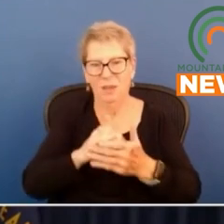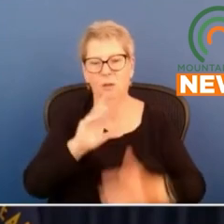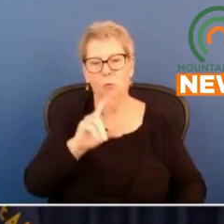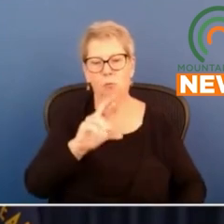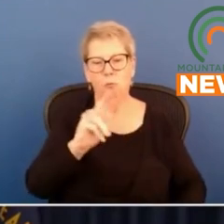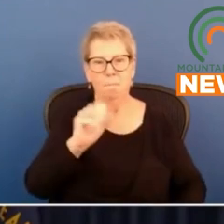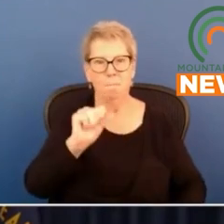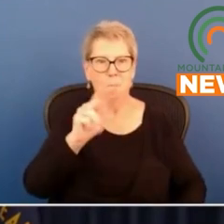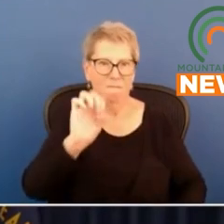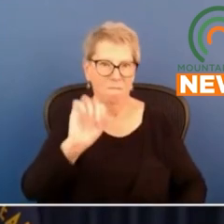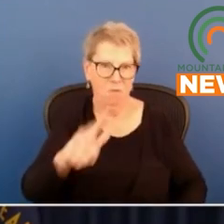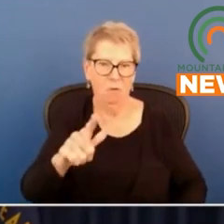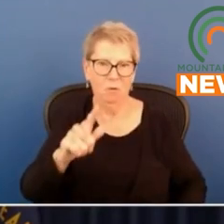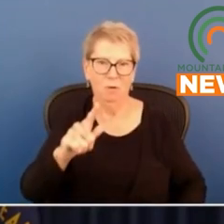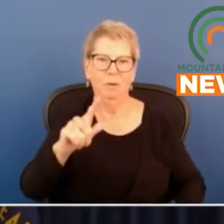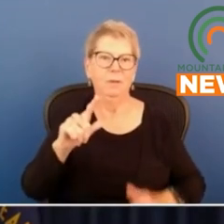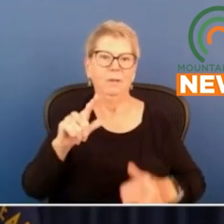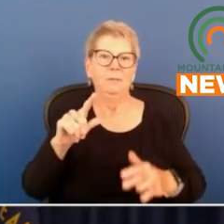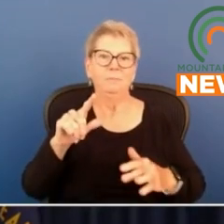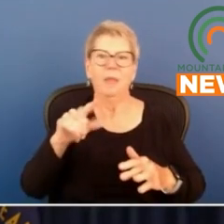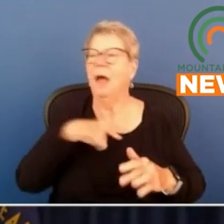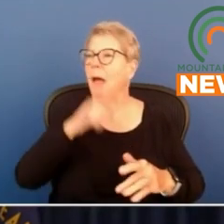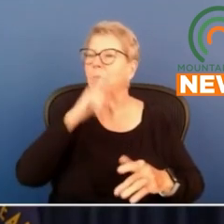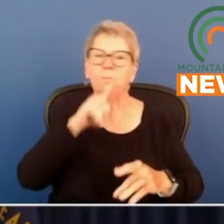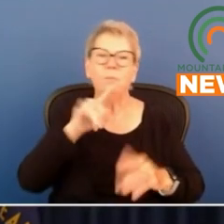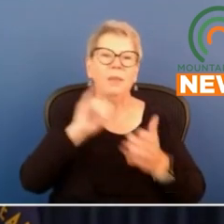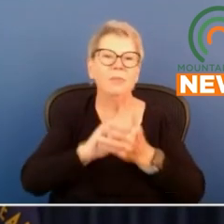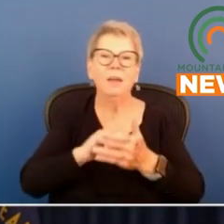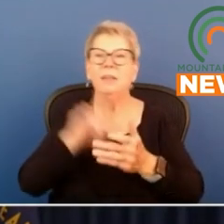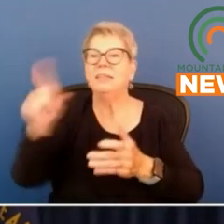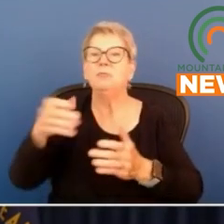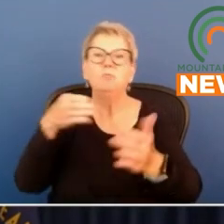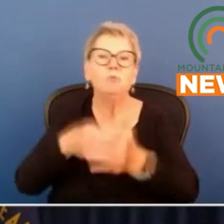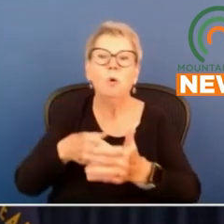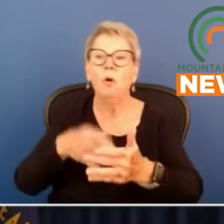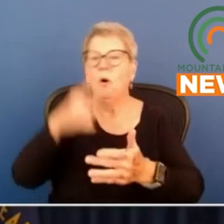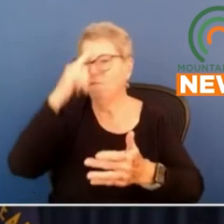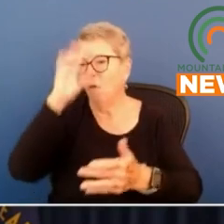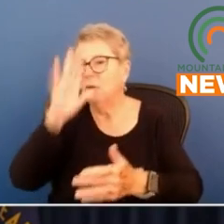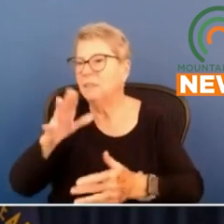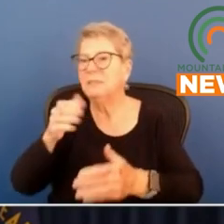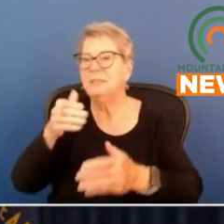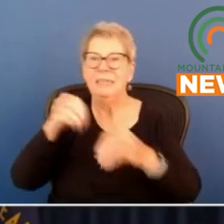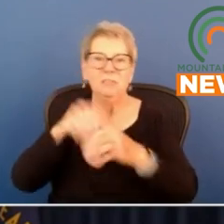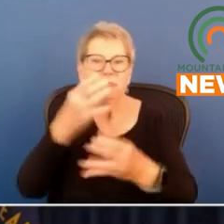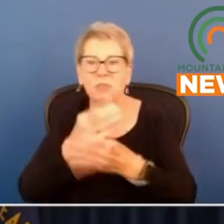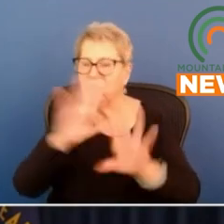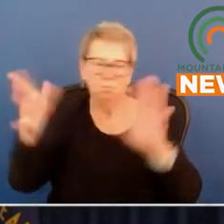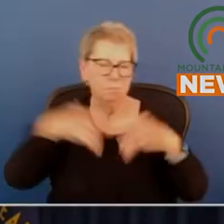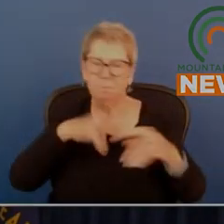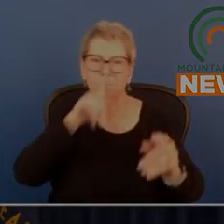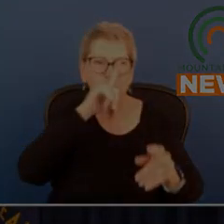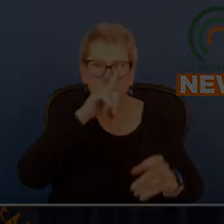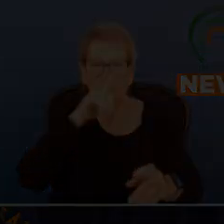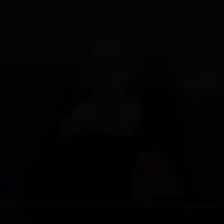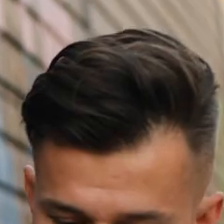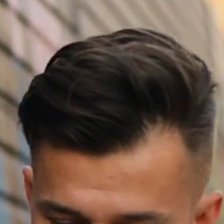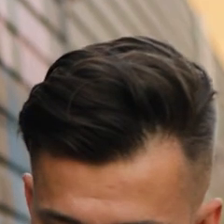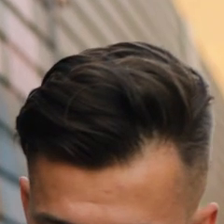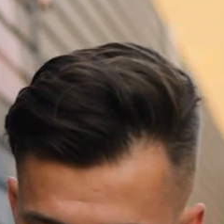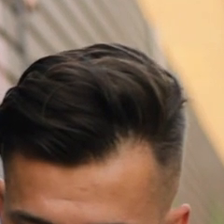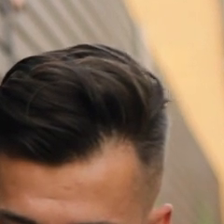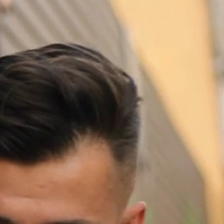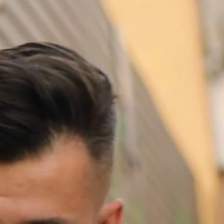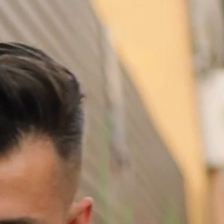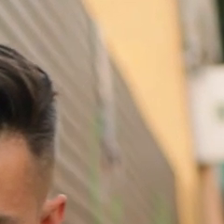that doesn't comment on on the ultimate charges that that will be decided through a criminal court